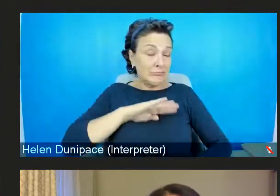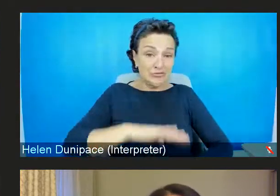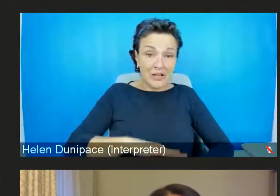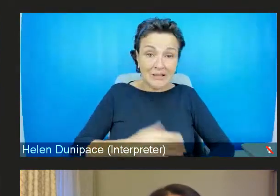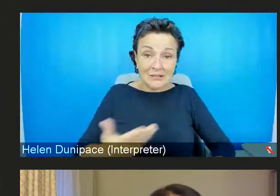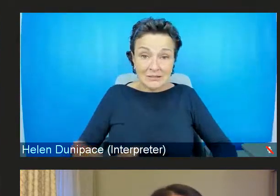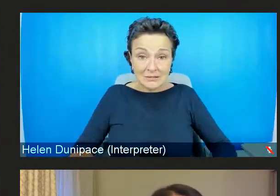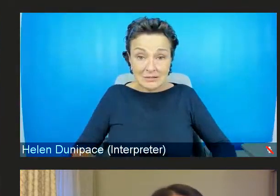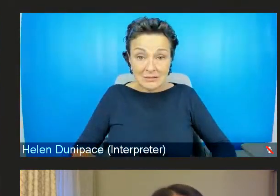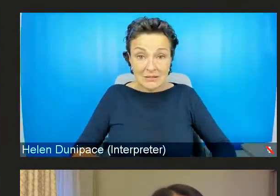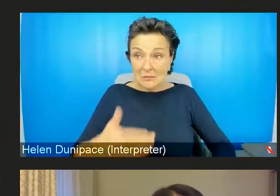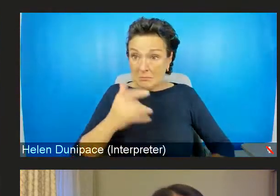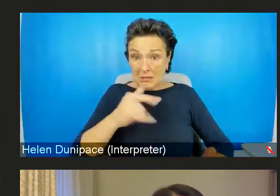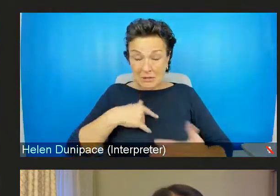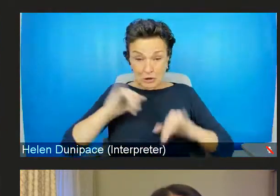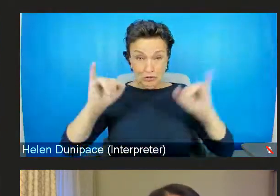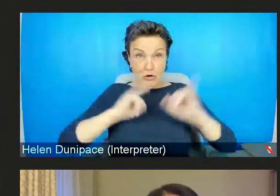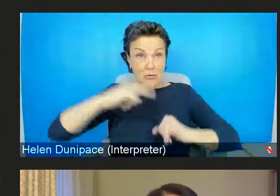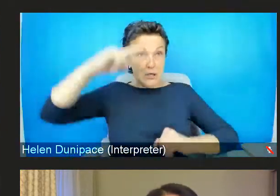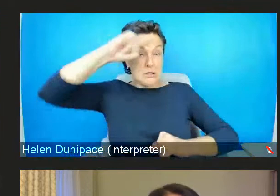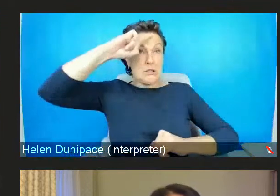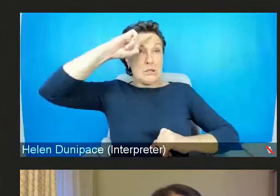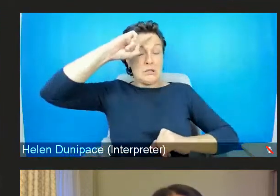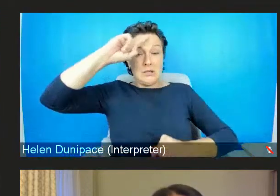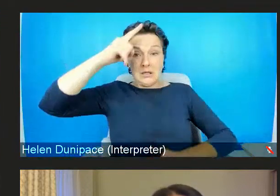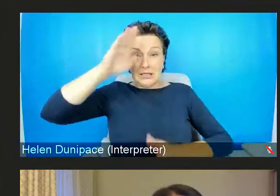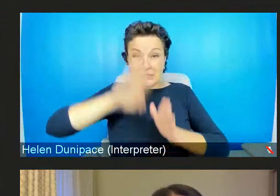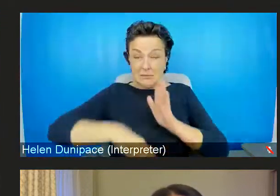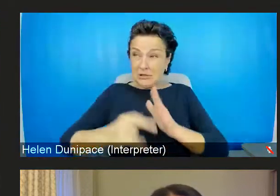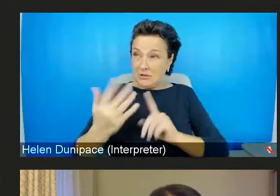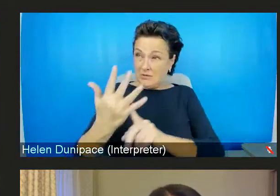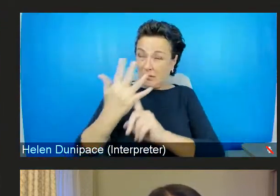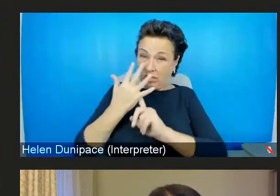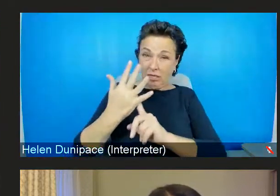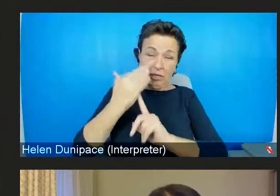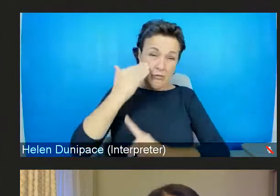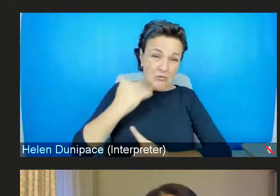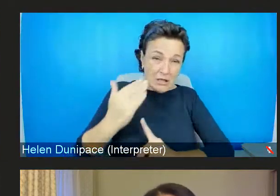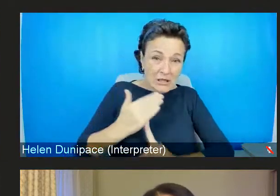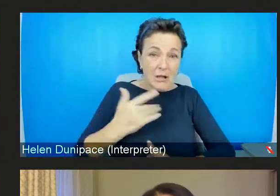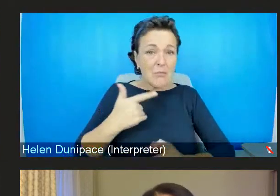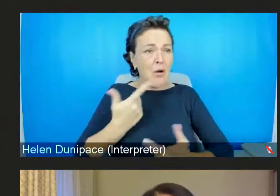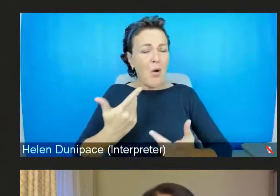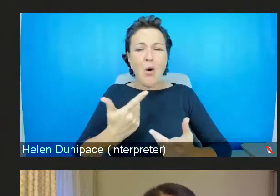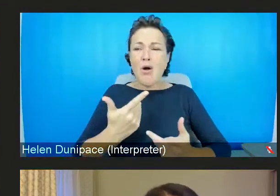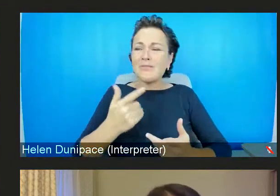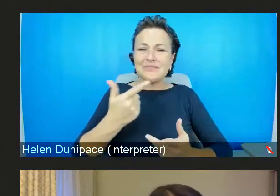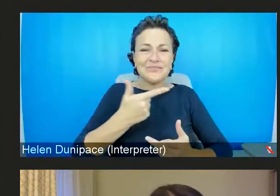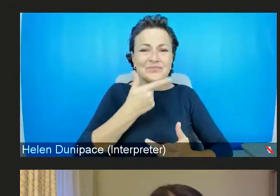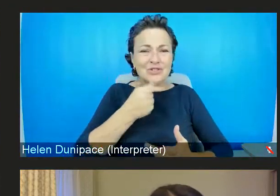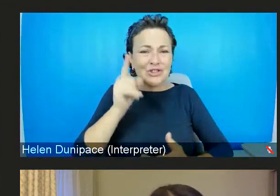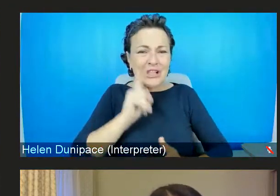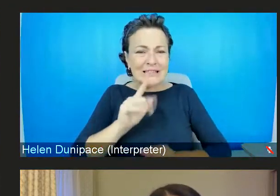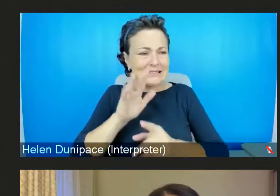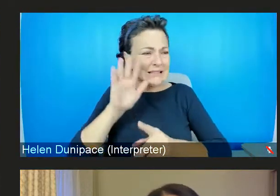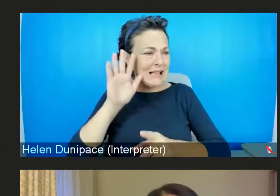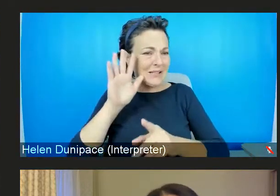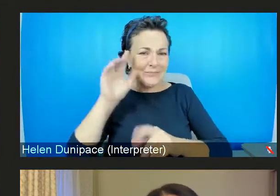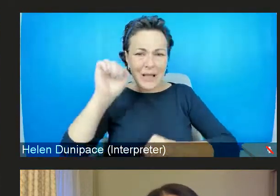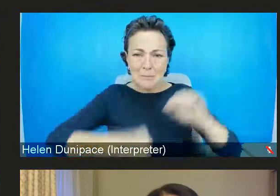traumatised through their experience of racism, other discrimination or of gendered abuse. So that might include domestic violence,